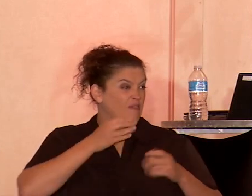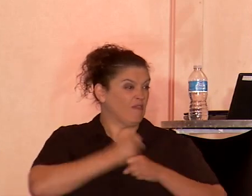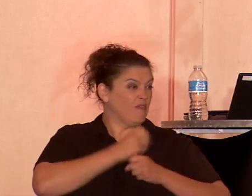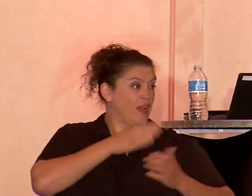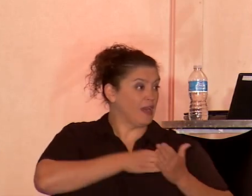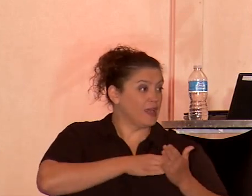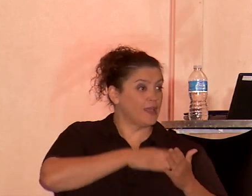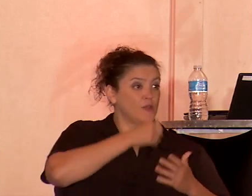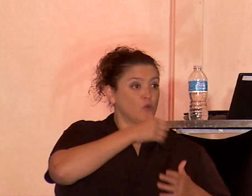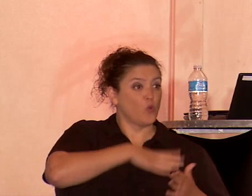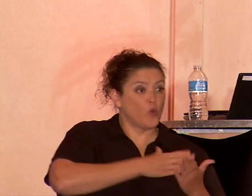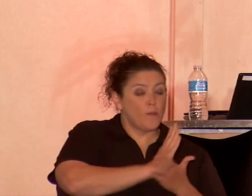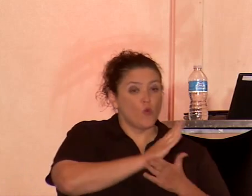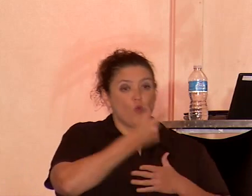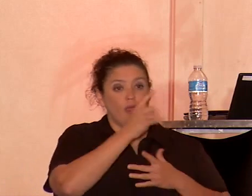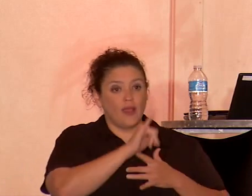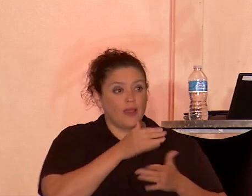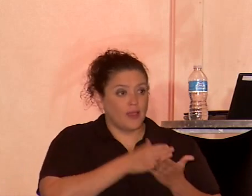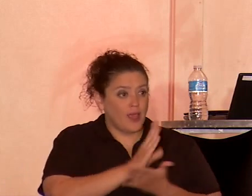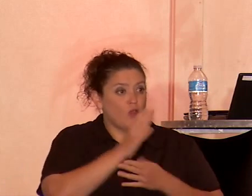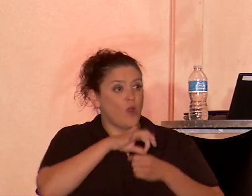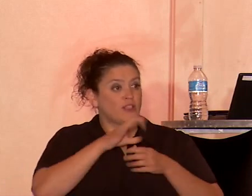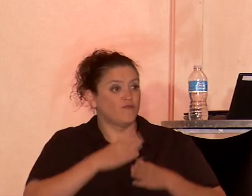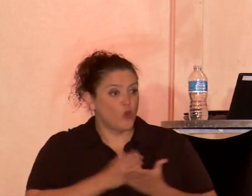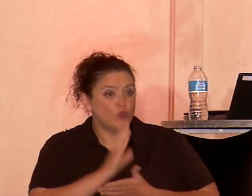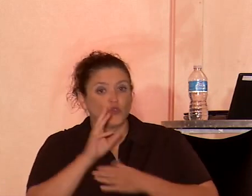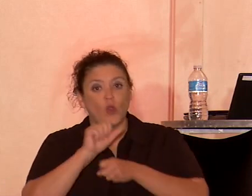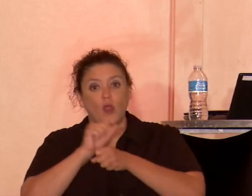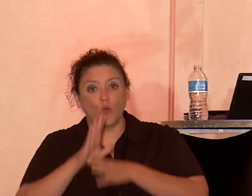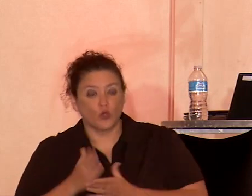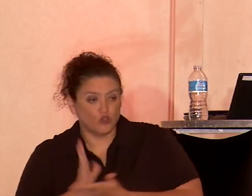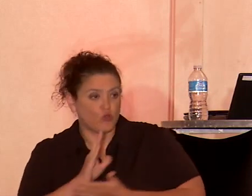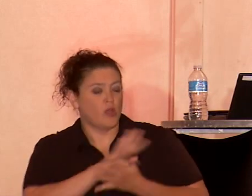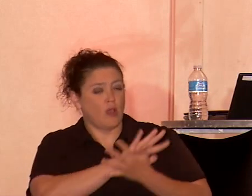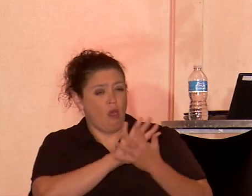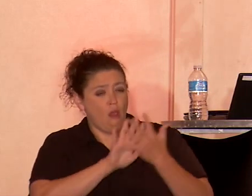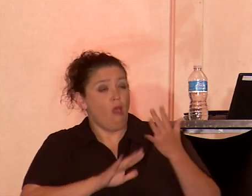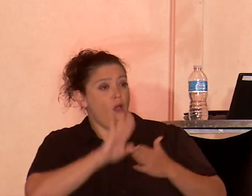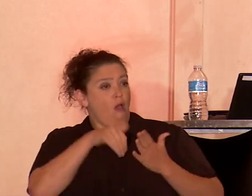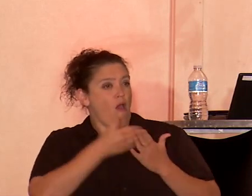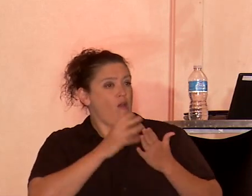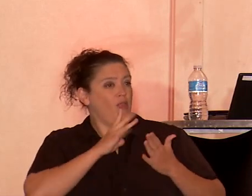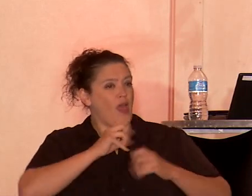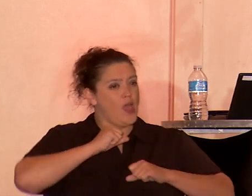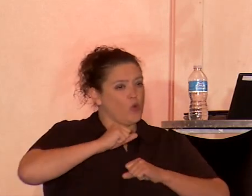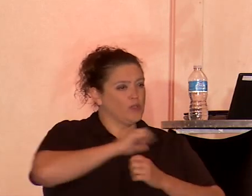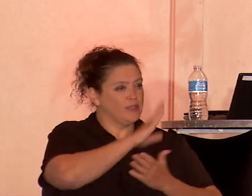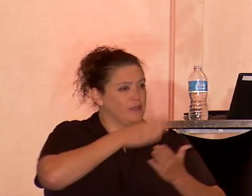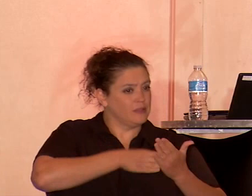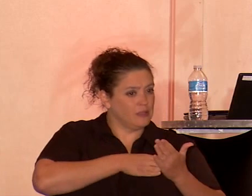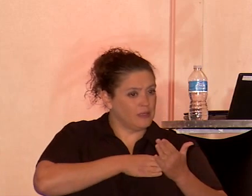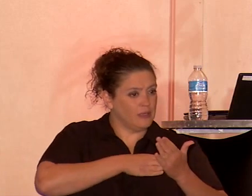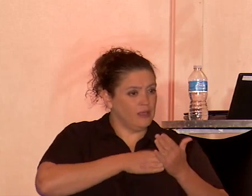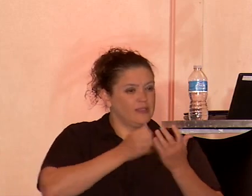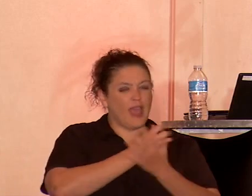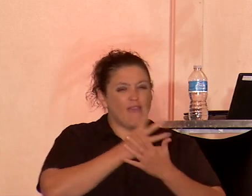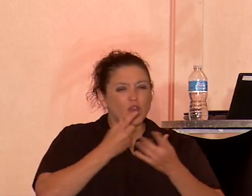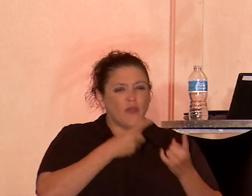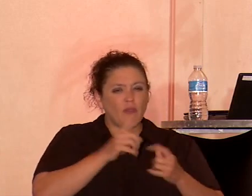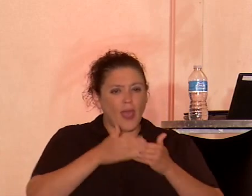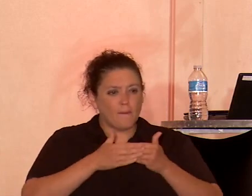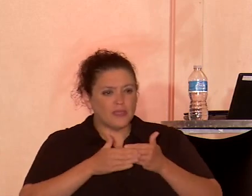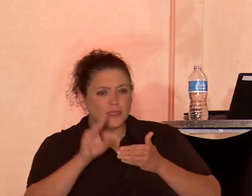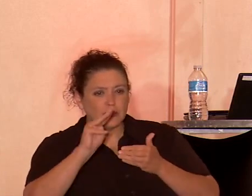gay rights, workers' rights, voters' rights, in essence, the backlash against post-medievalism, despite